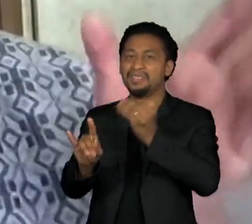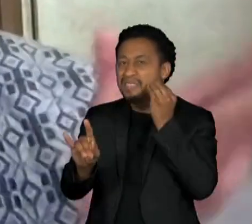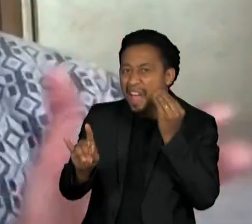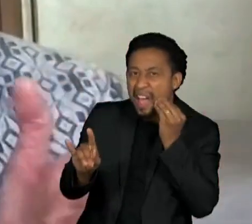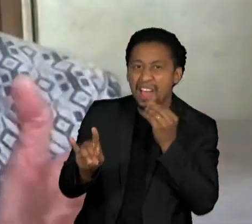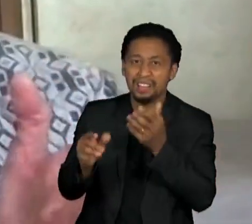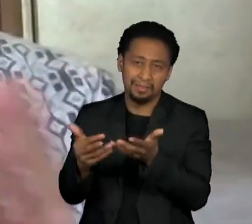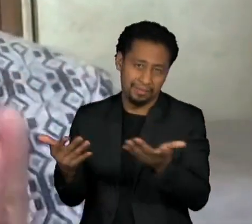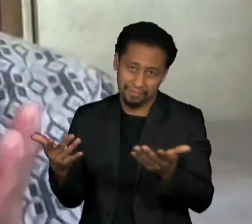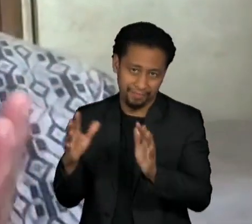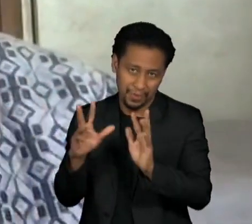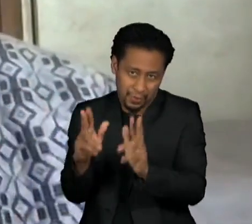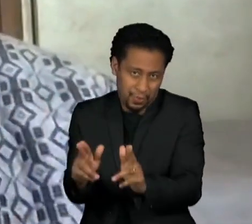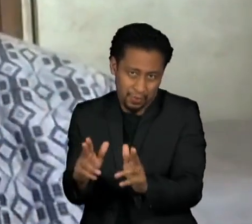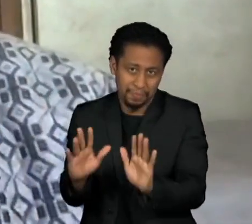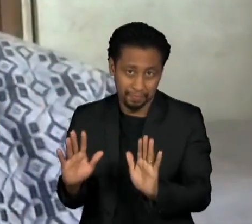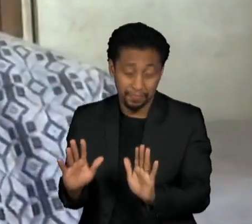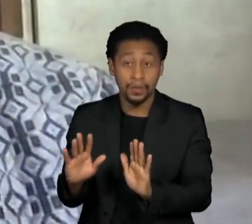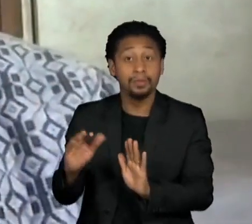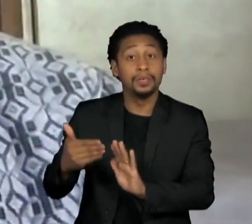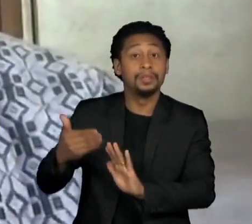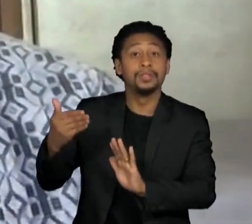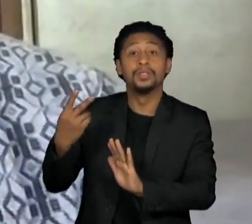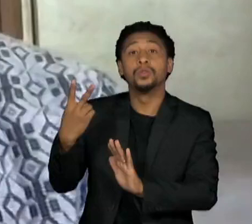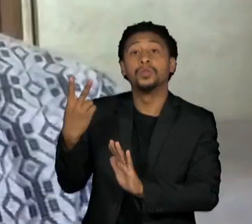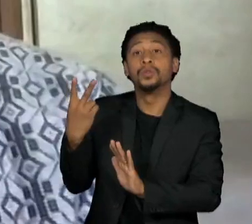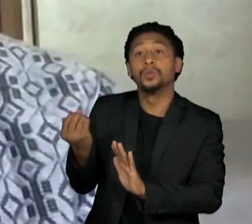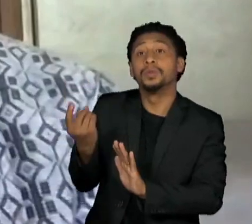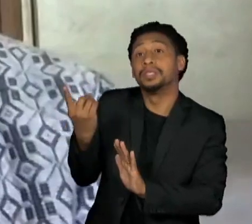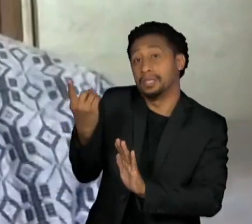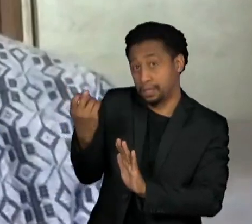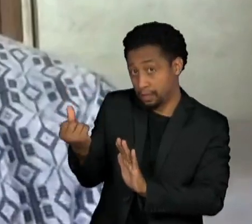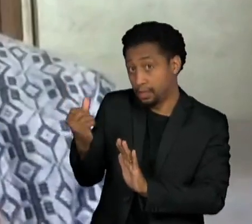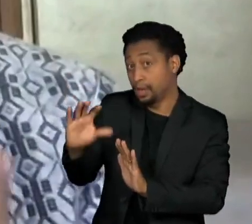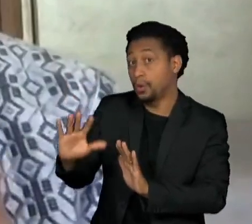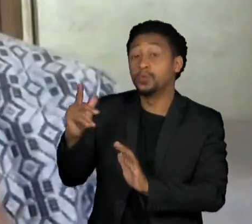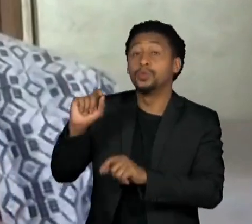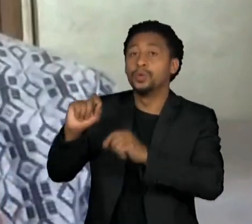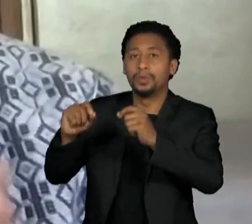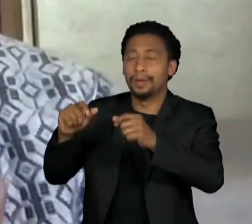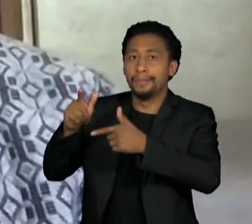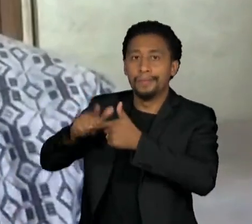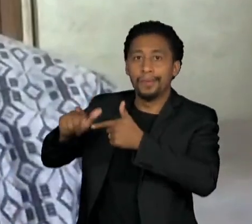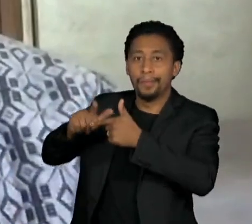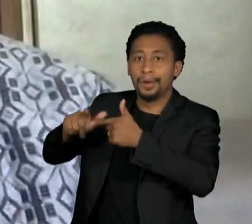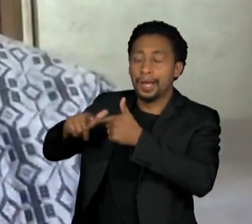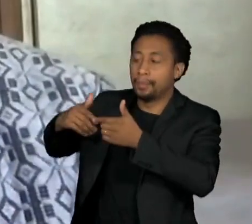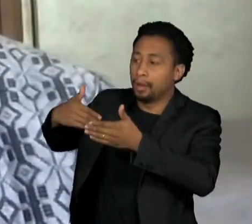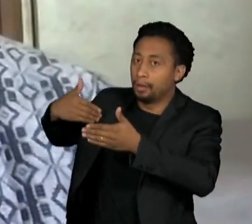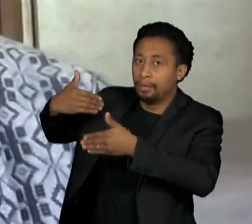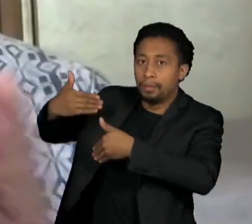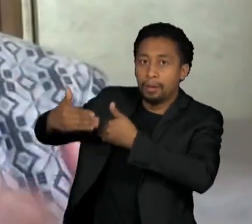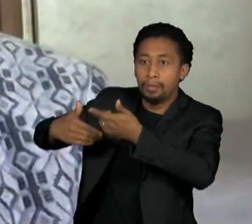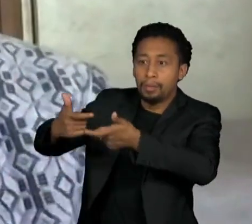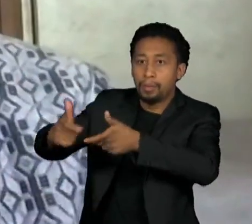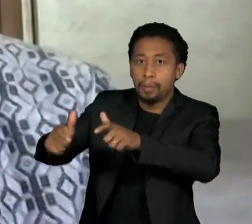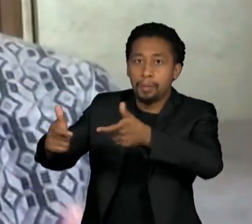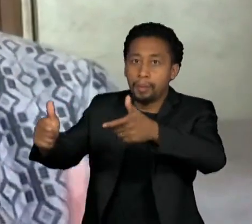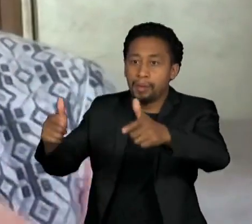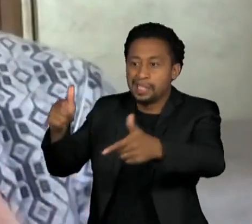It took two years before the political dominoes began to fall in the Philippines in 2016.